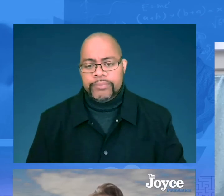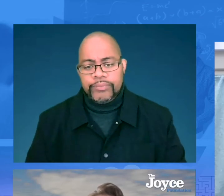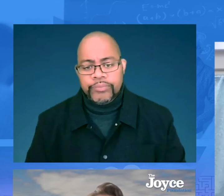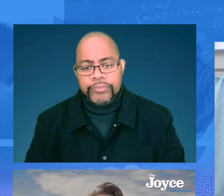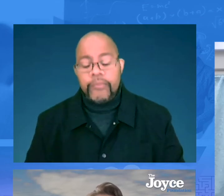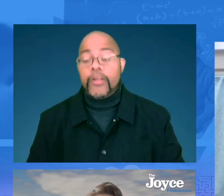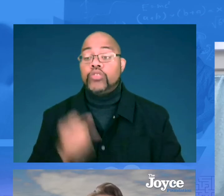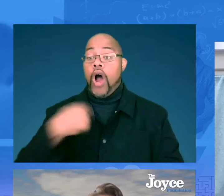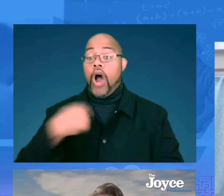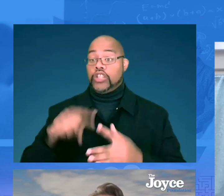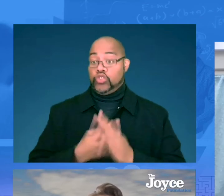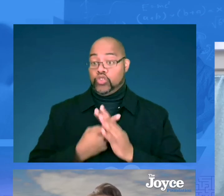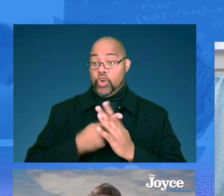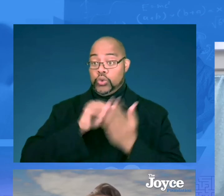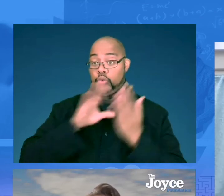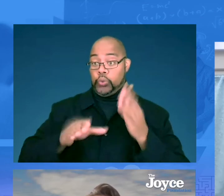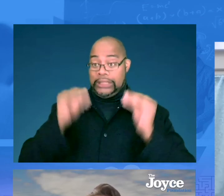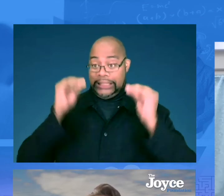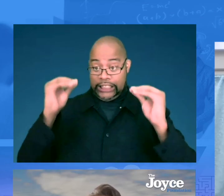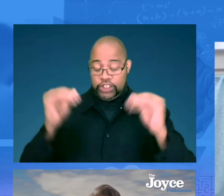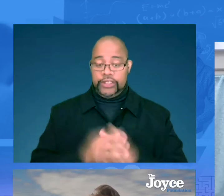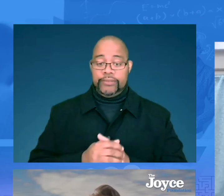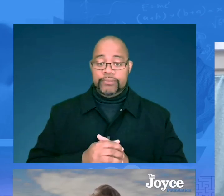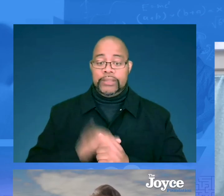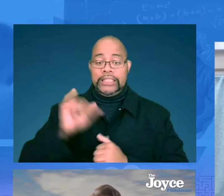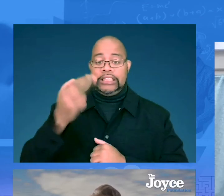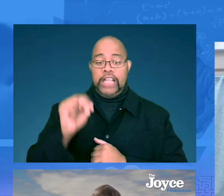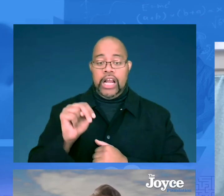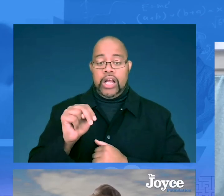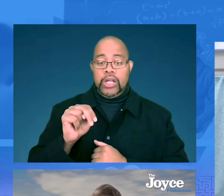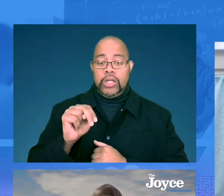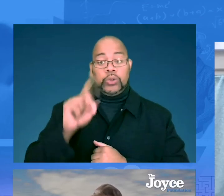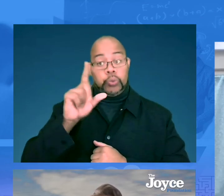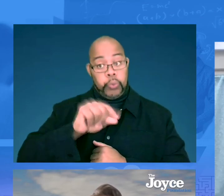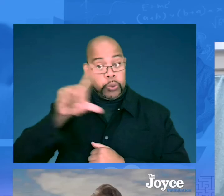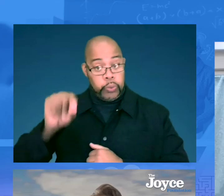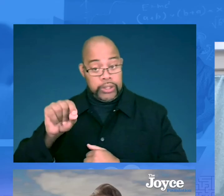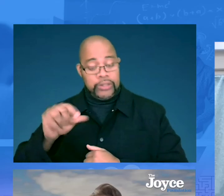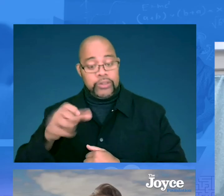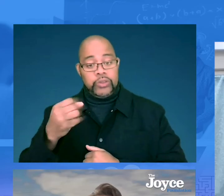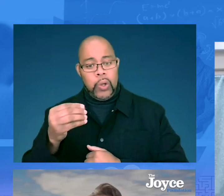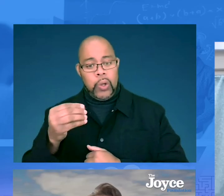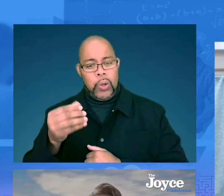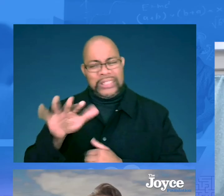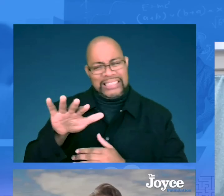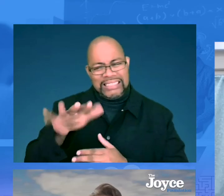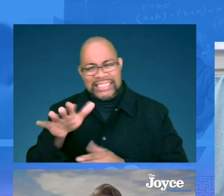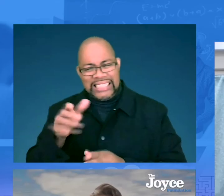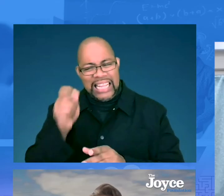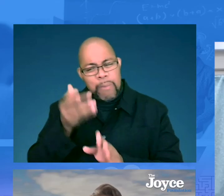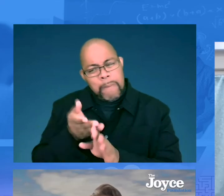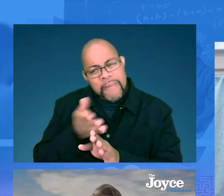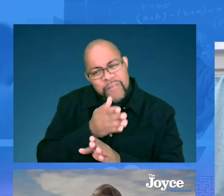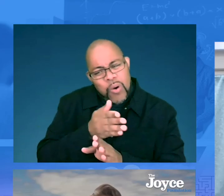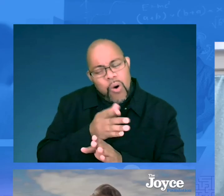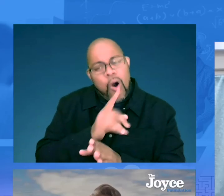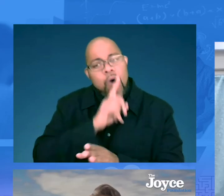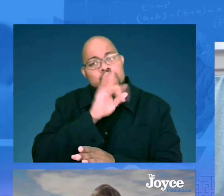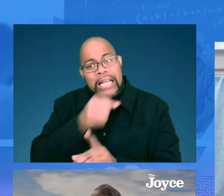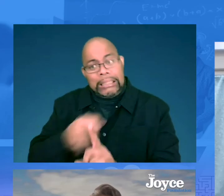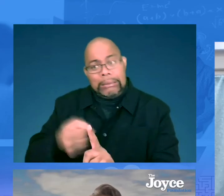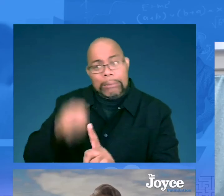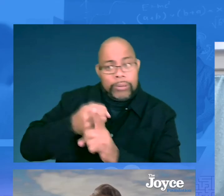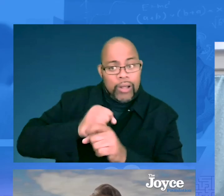were taking over the classroom. So, I started student teaching January 2020. So, kind of